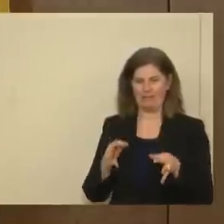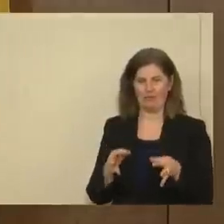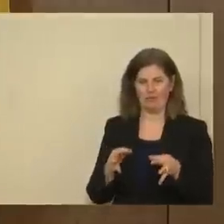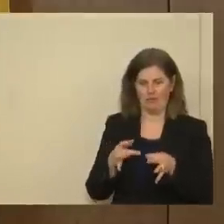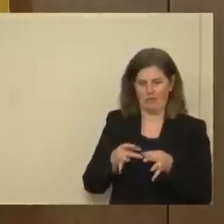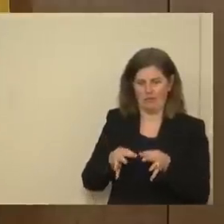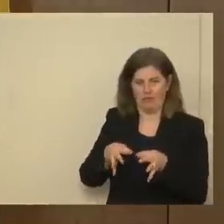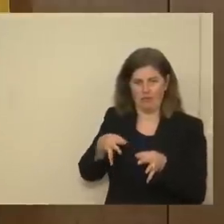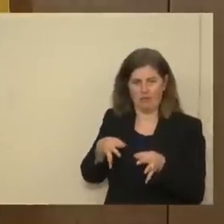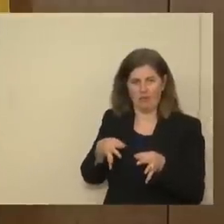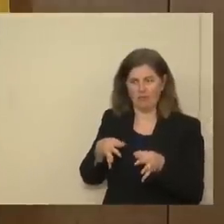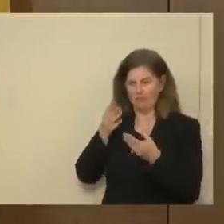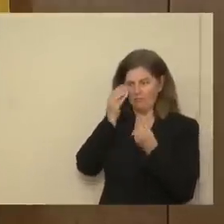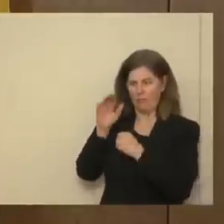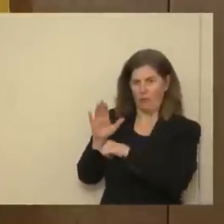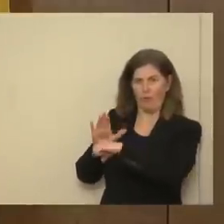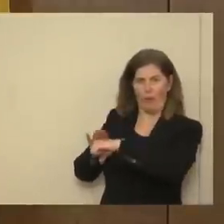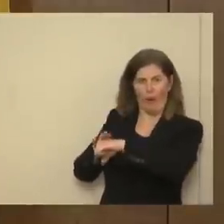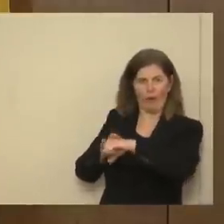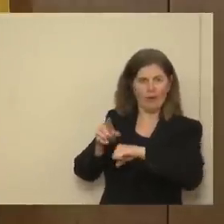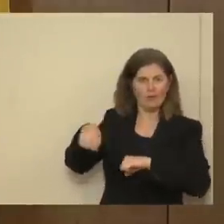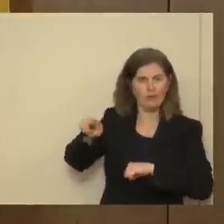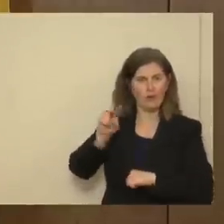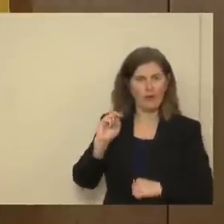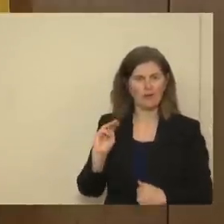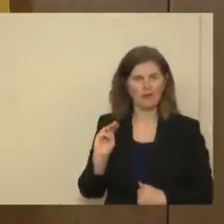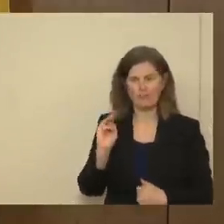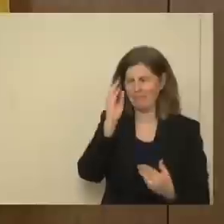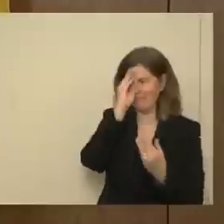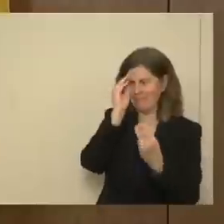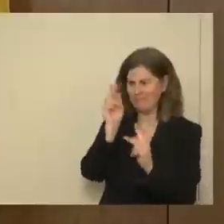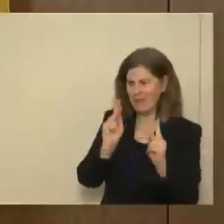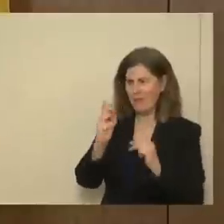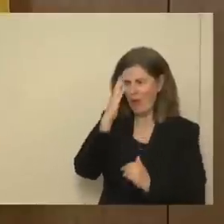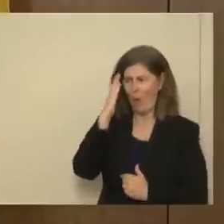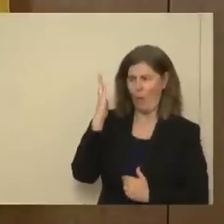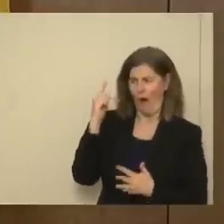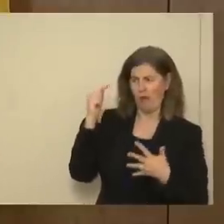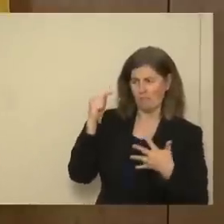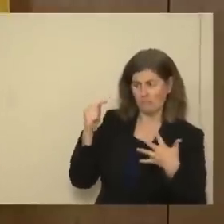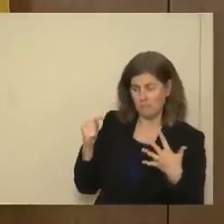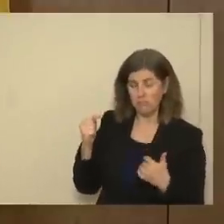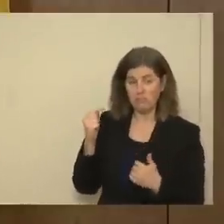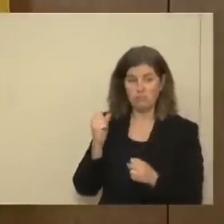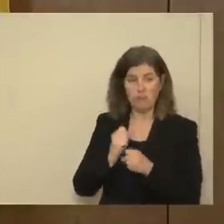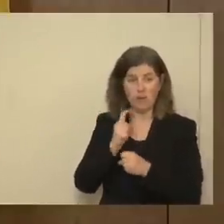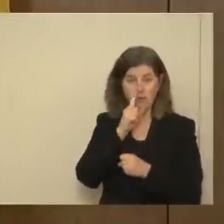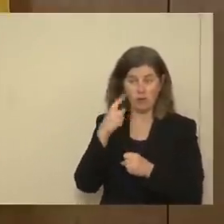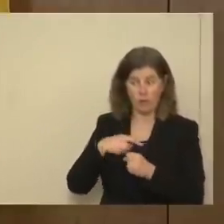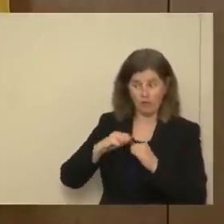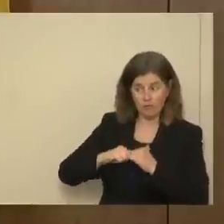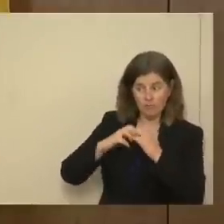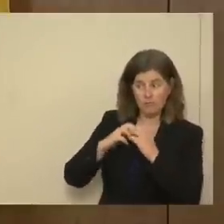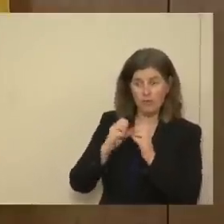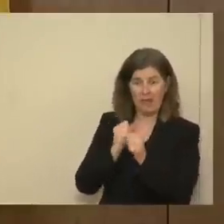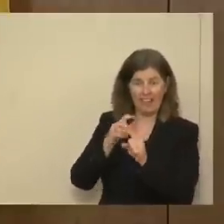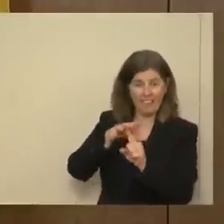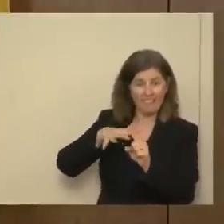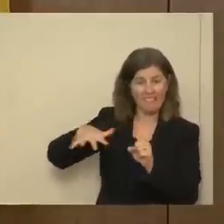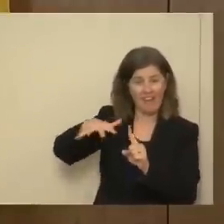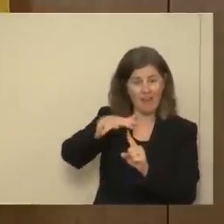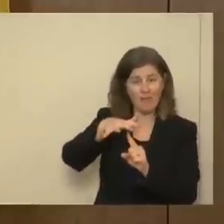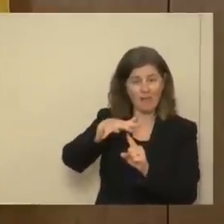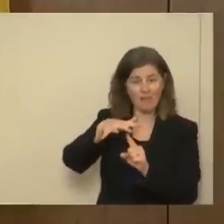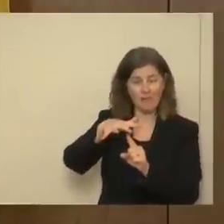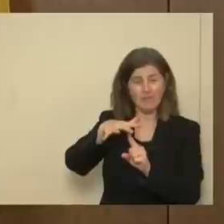provide advance warnings to New Mexicans to let folks know why we're doing it, to make sure that we're creating an environment where we're